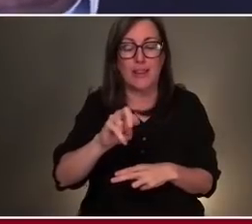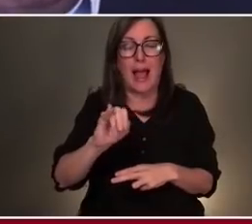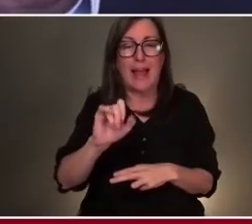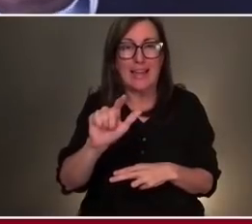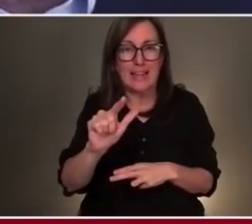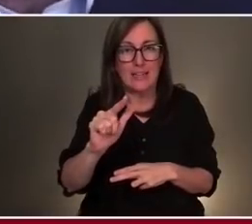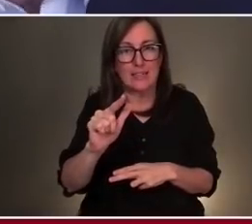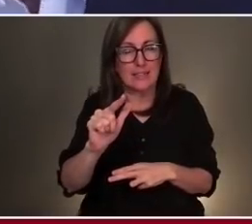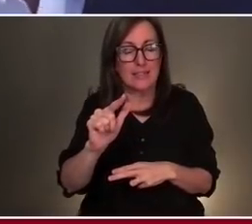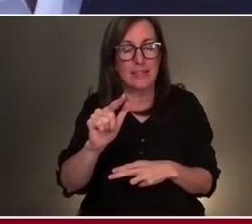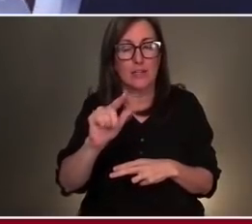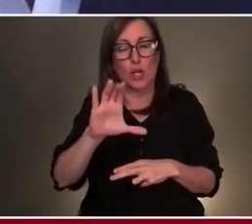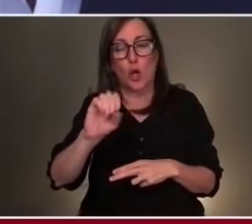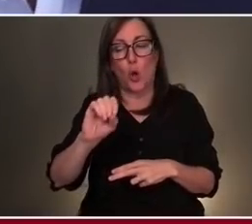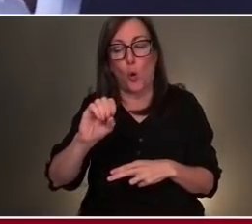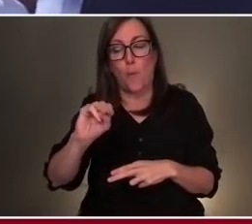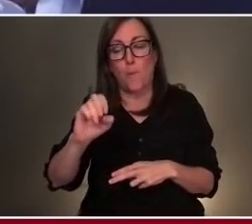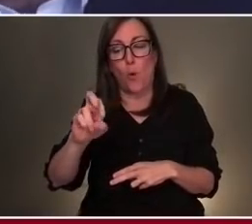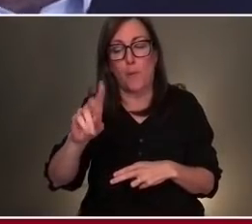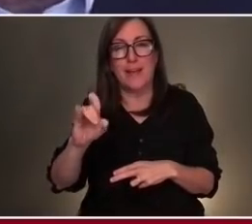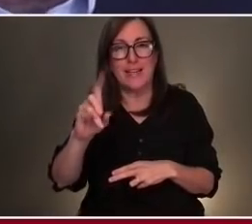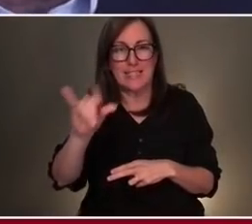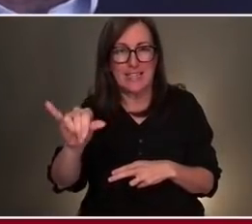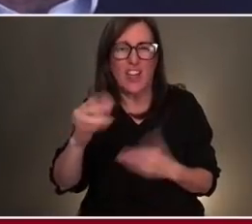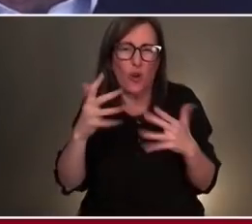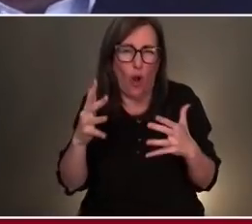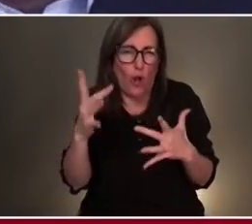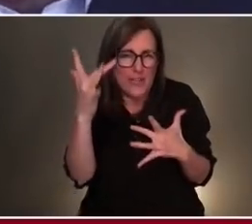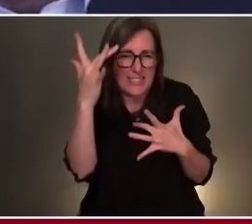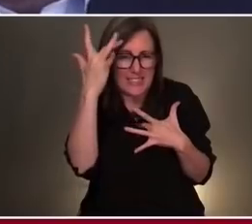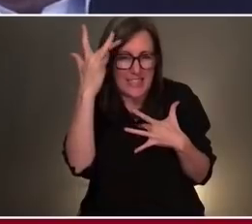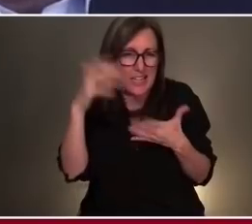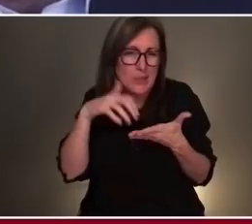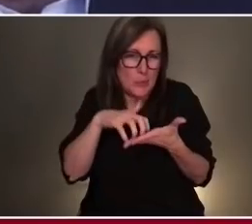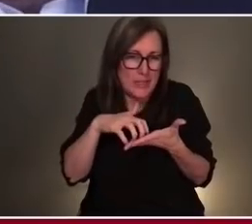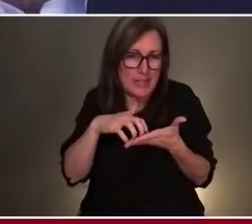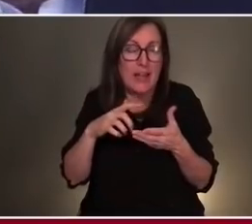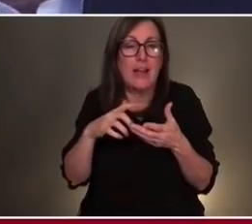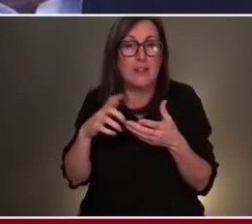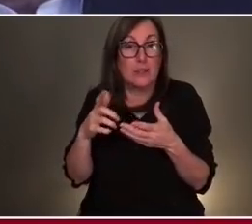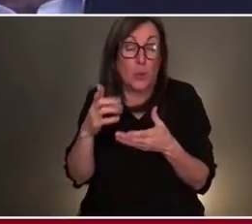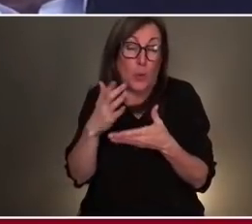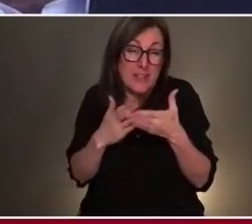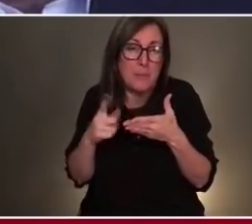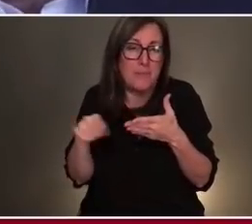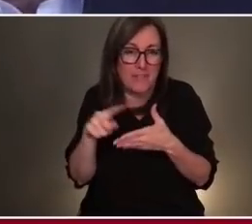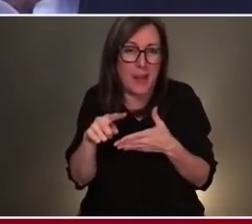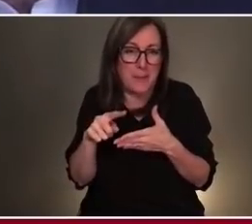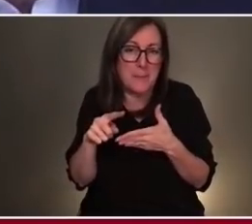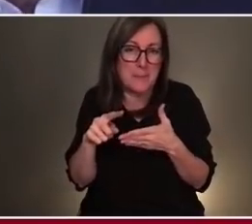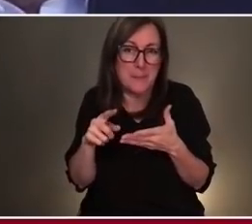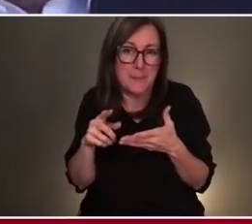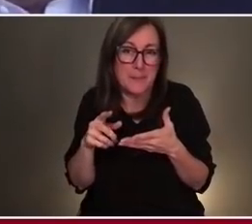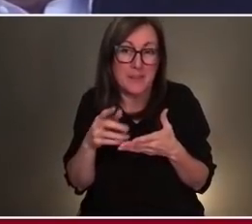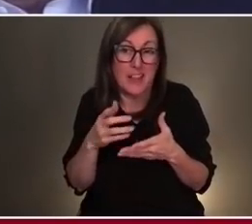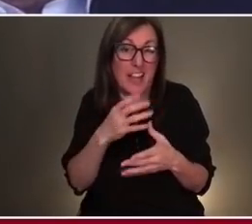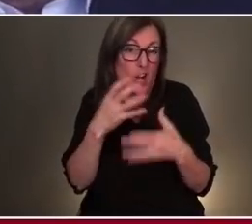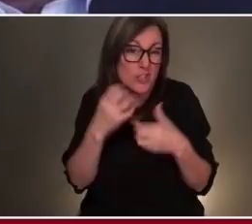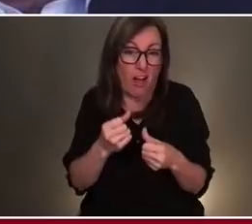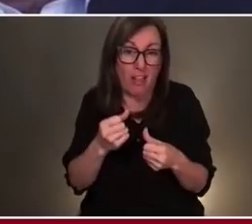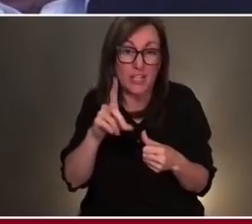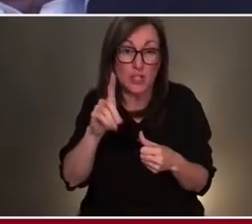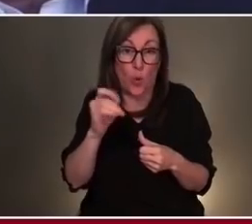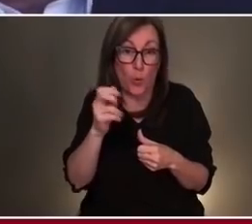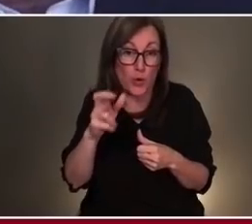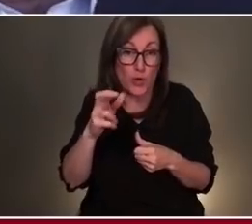immunosuppressive conditions. We know that people who have been solid organ donor recipients and